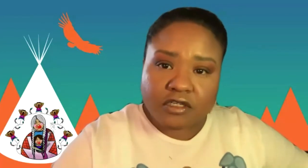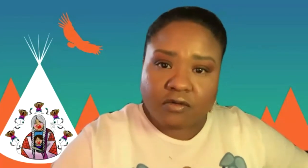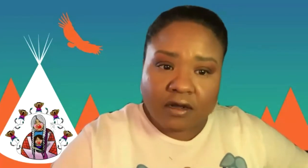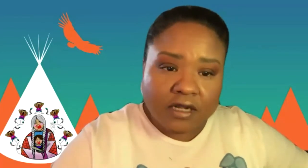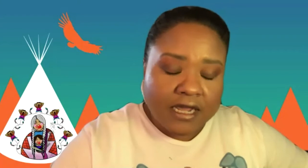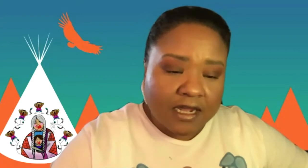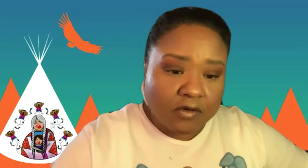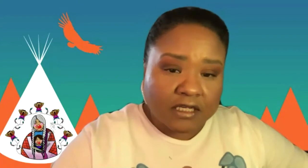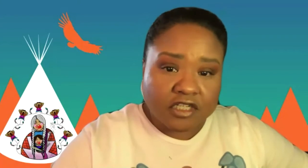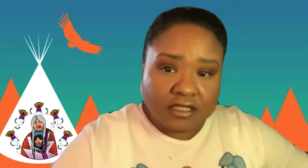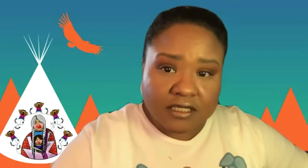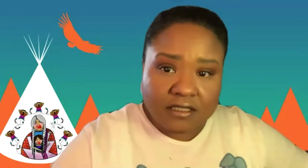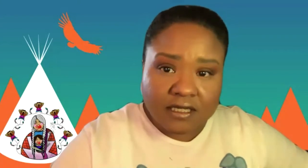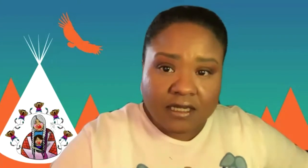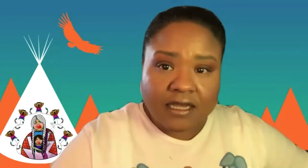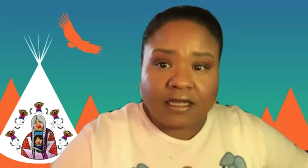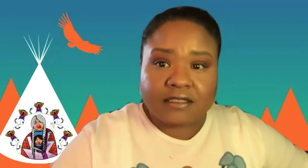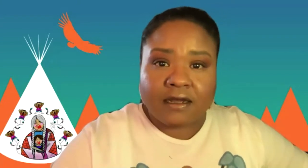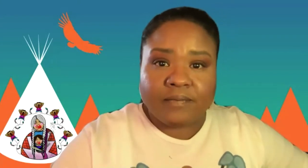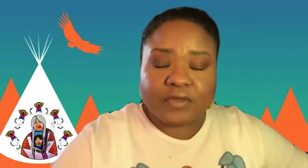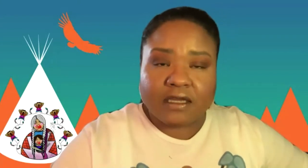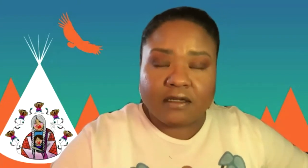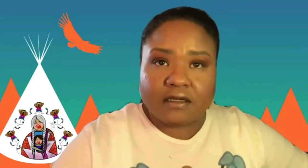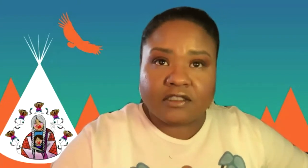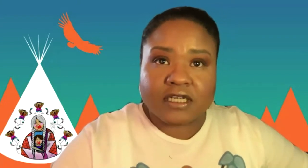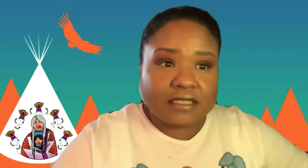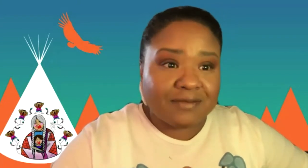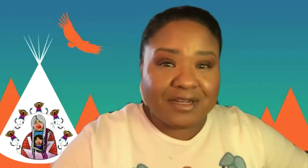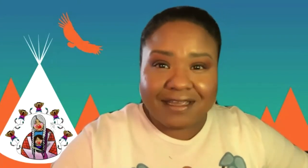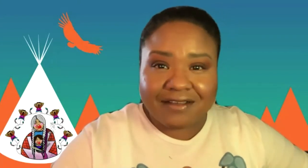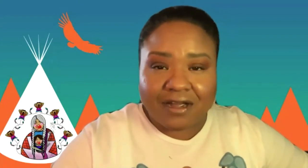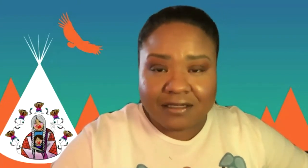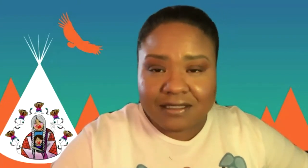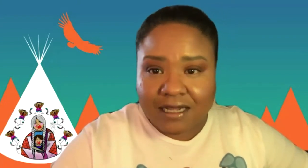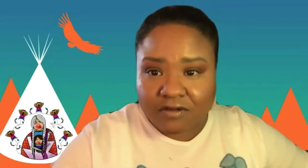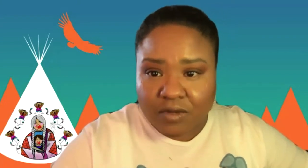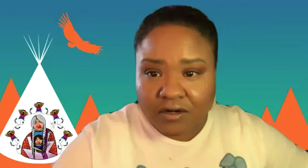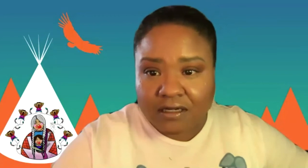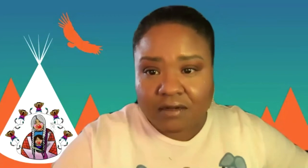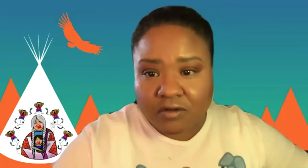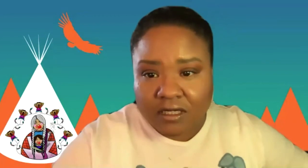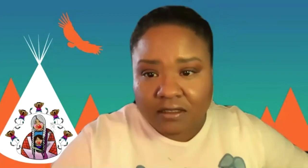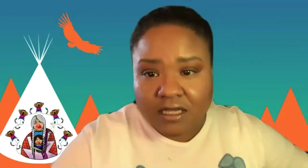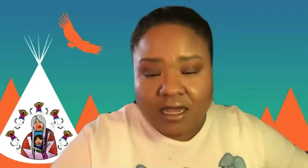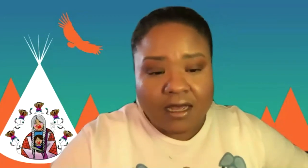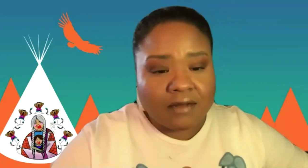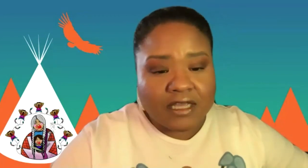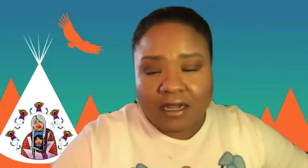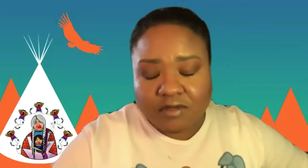especially around equity and justice and addressing and mitigating violence in Native American communities.